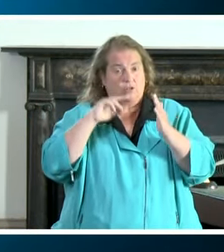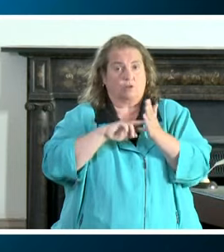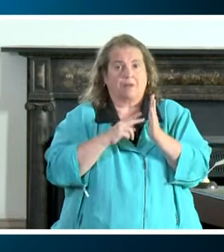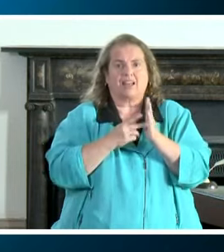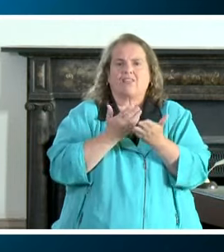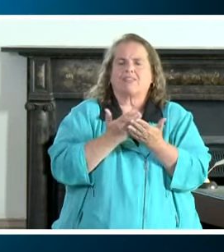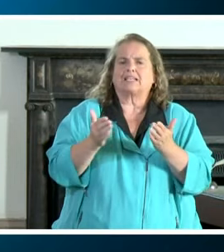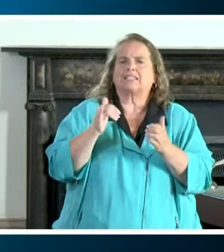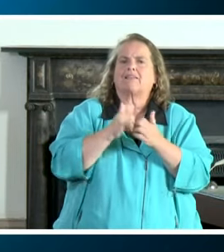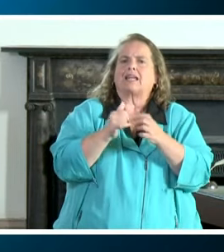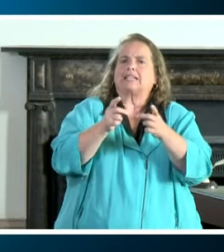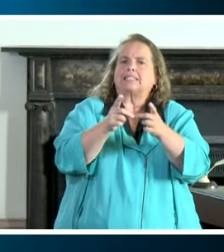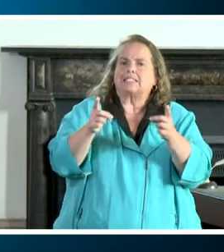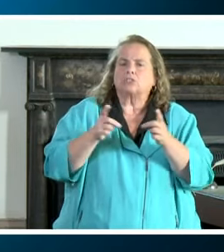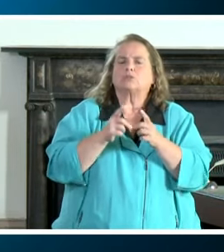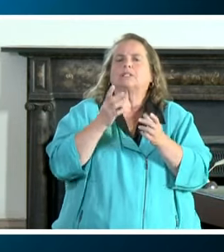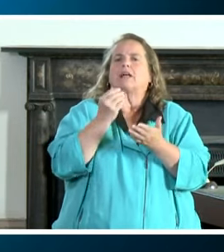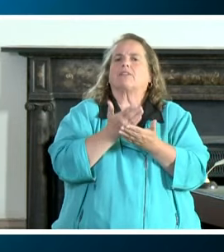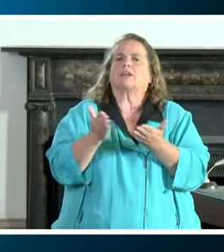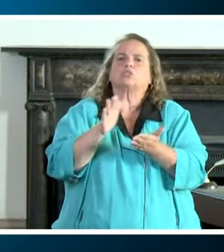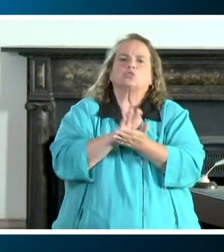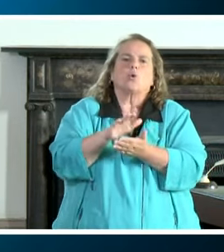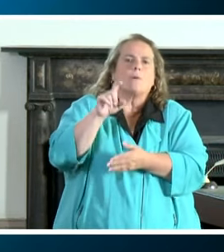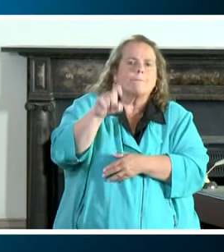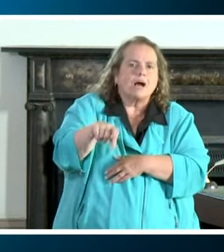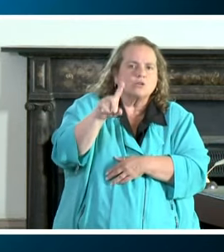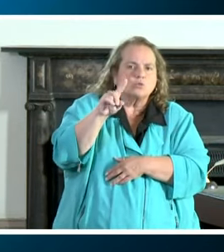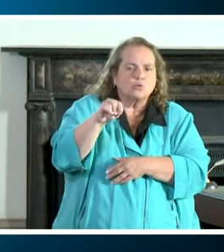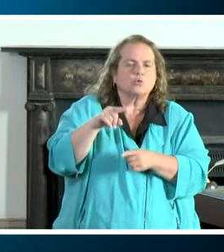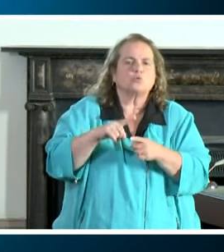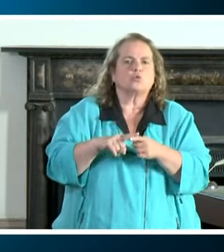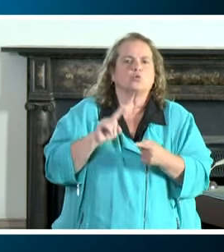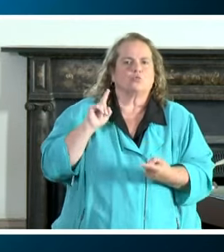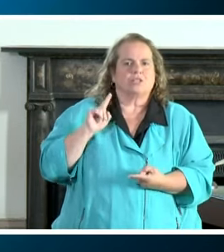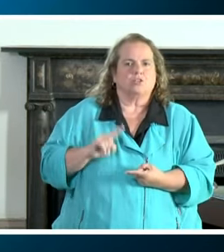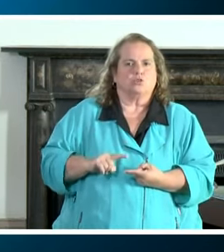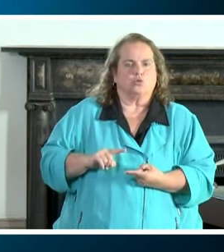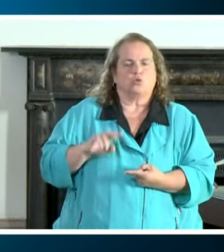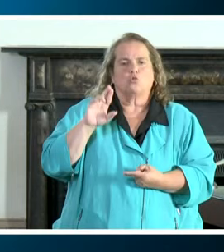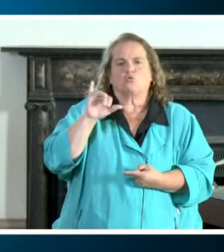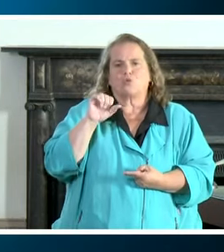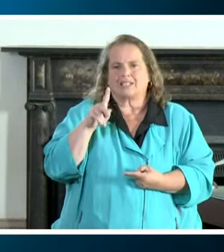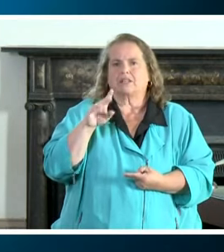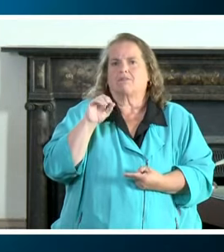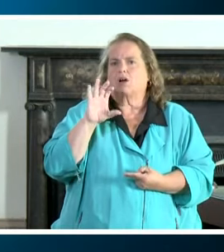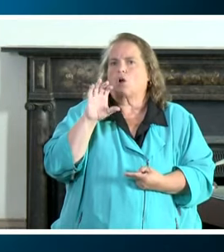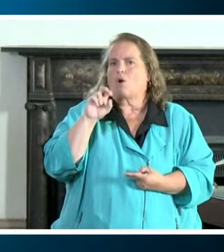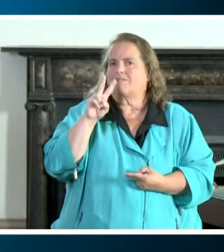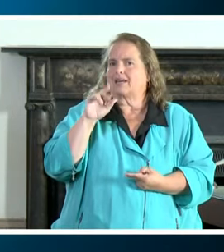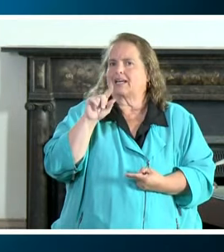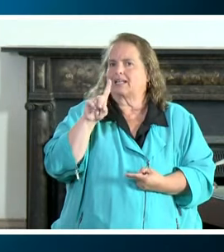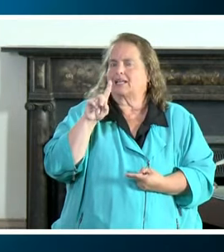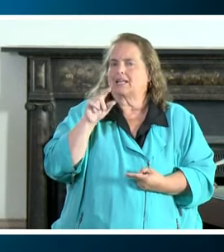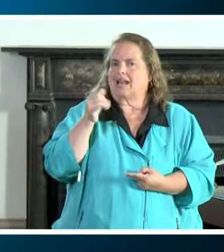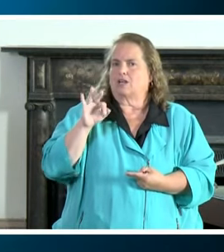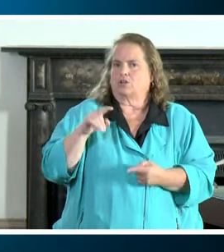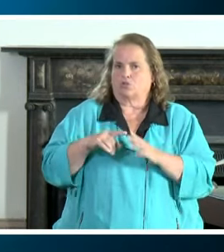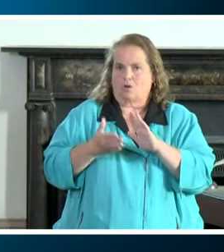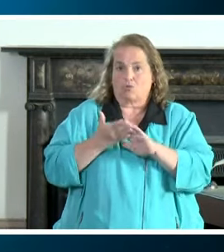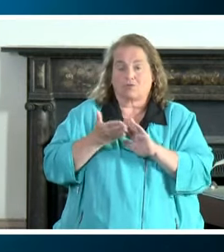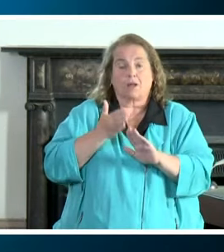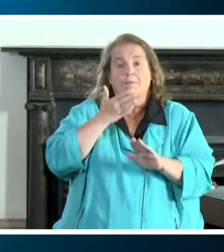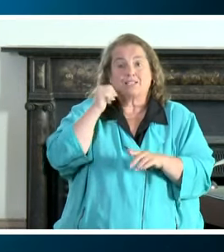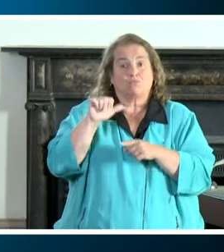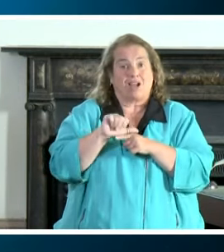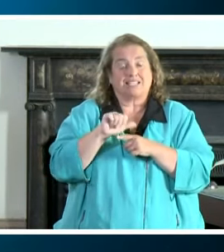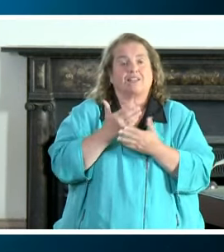districts and schools must do to reduce the risk of covid 19 in order to operate of course best practices are those things we would love